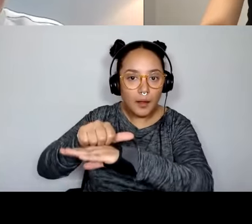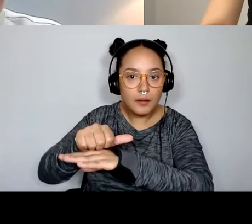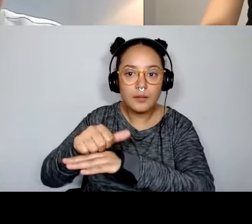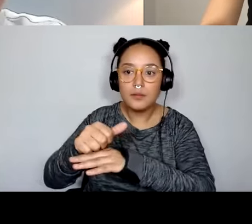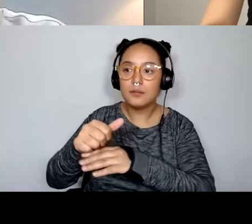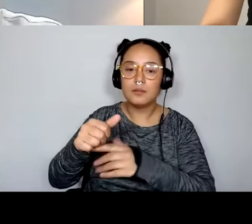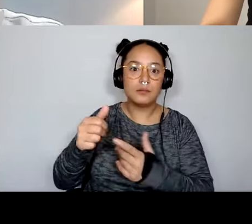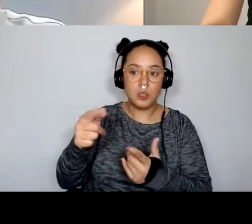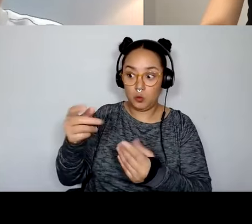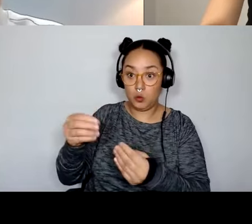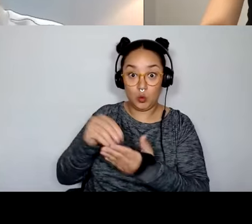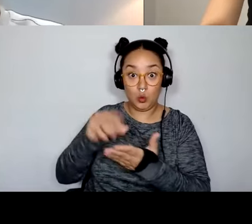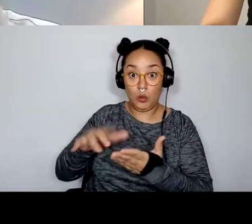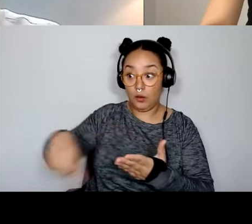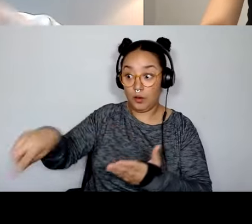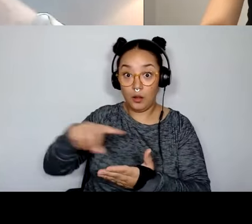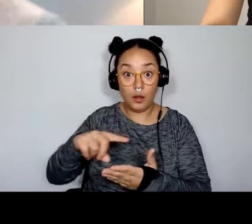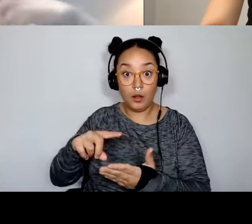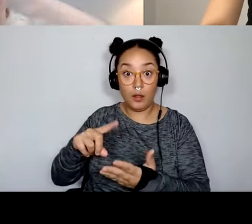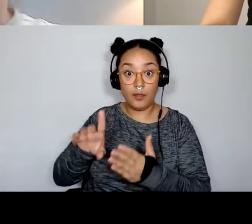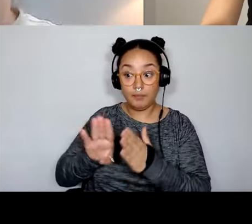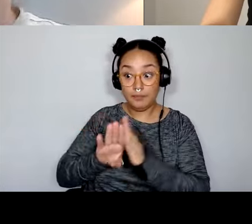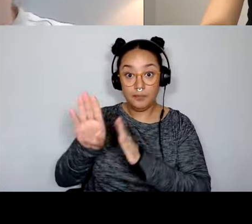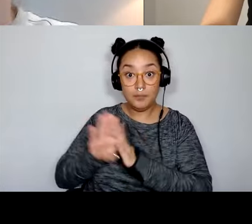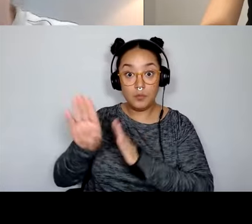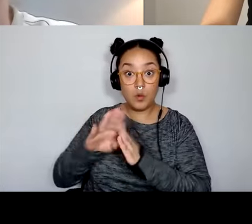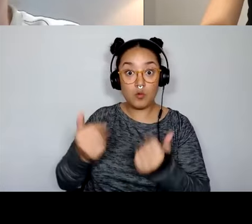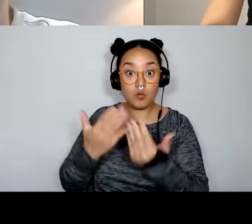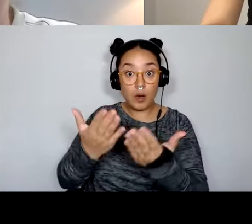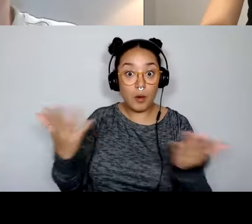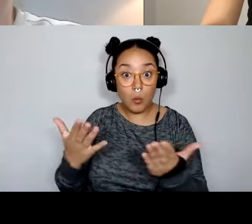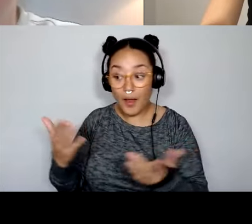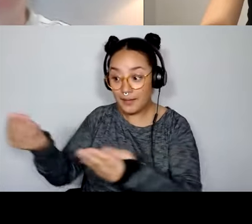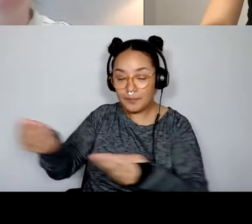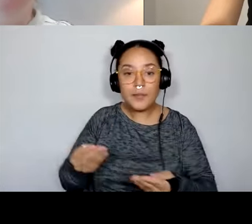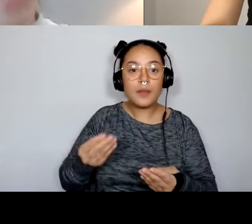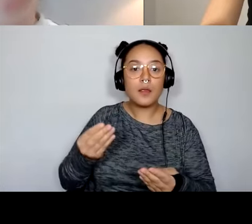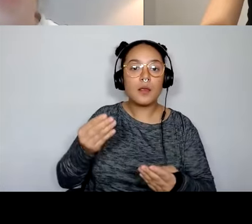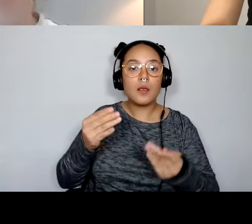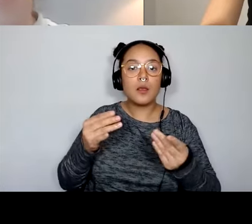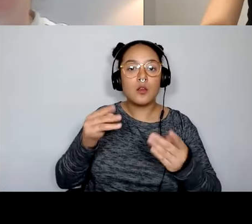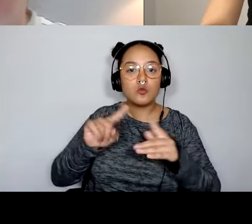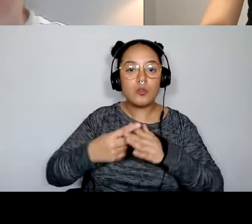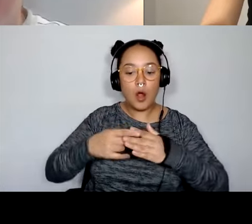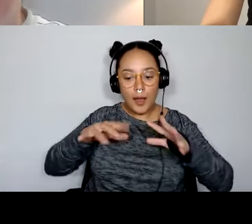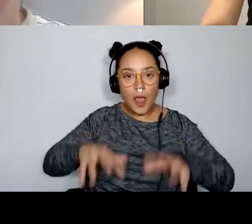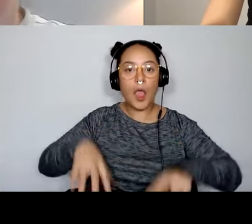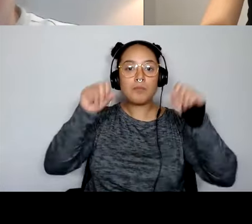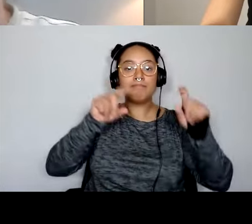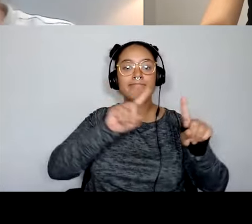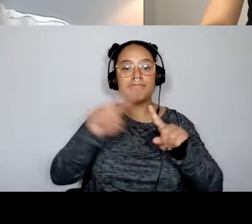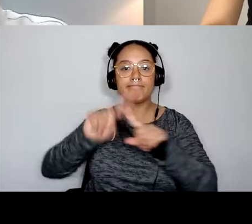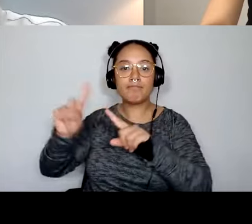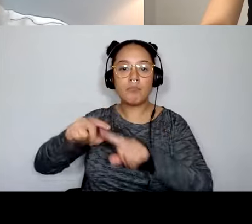from the students and the prototype that they put forward was to do a series of podcasts. Um, and so the, the, the